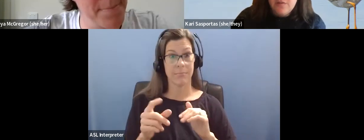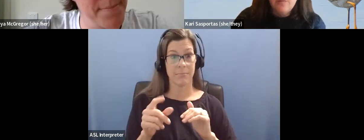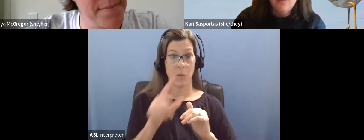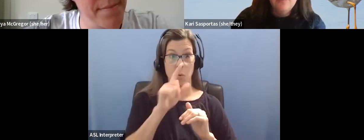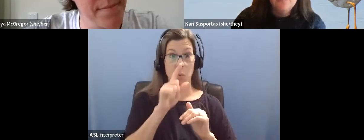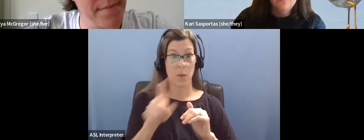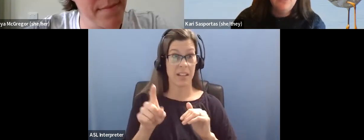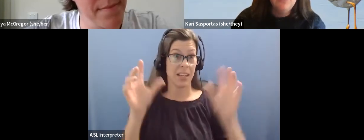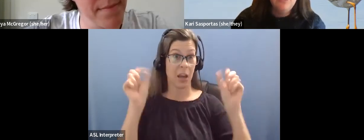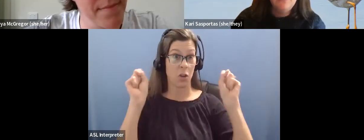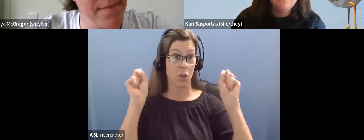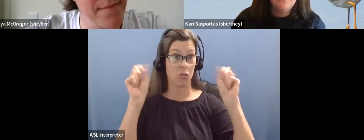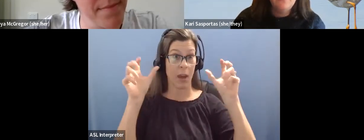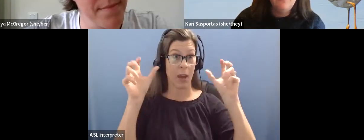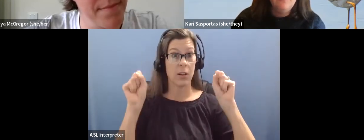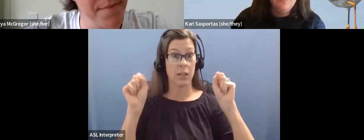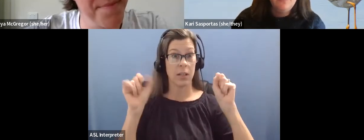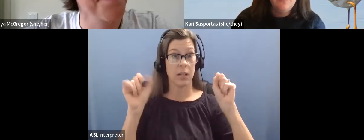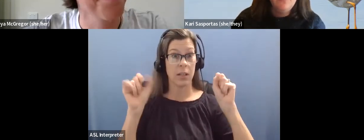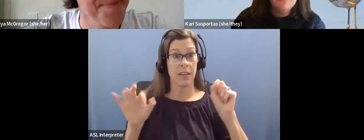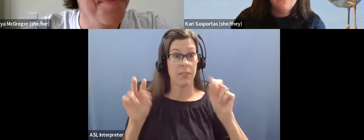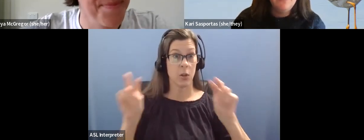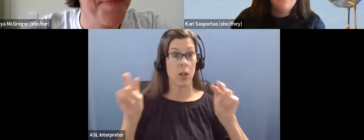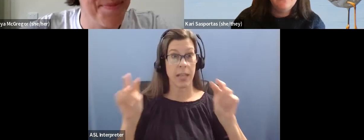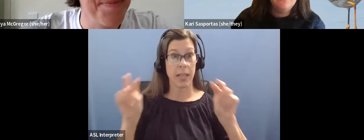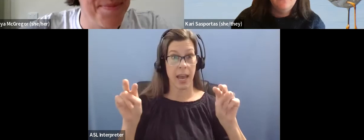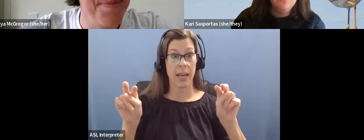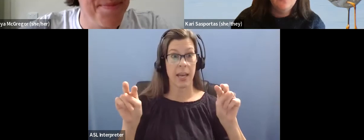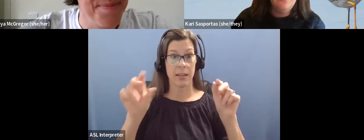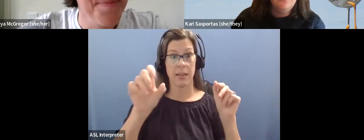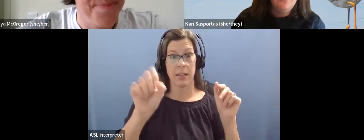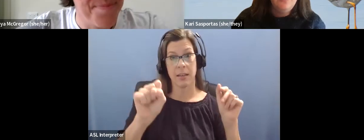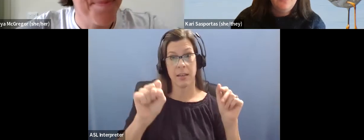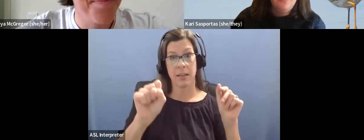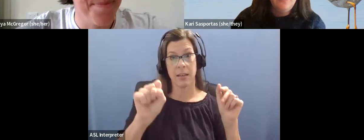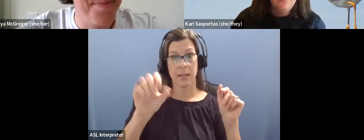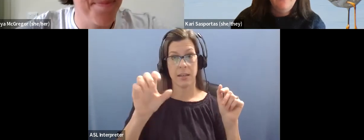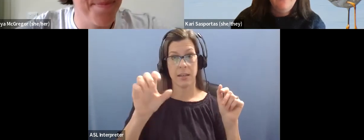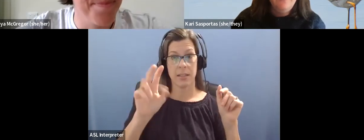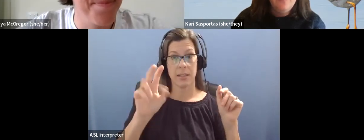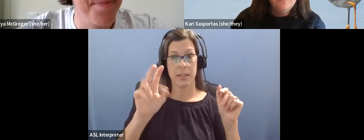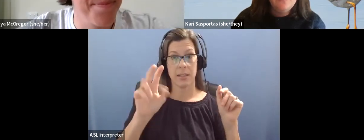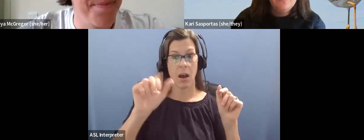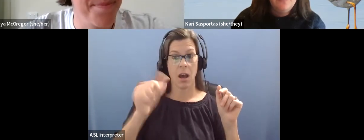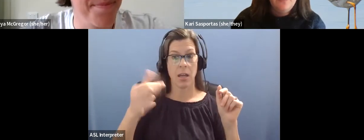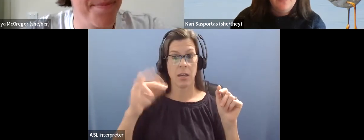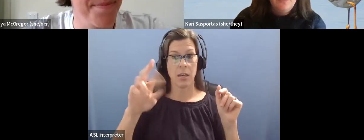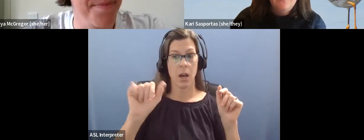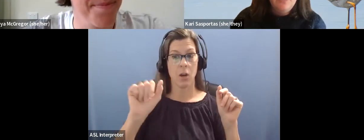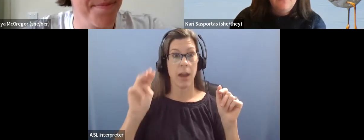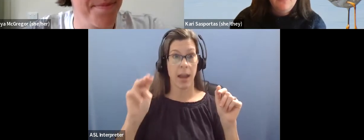really incredible is looking at a sonogram, um, because then I have something visual. Um, and there's